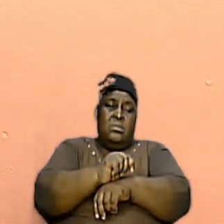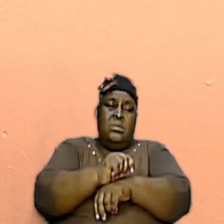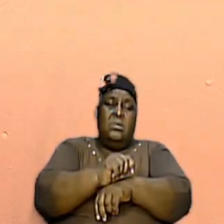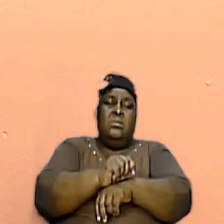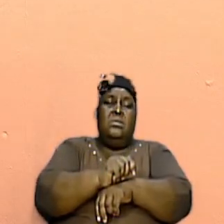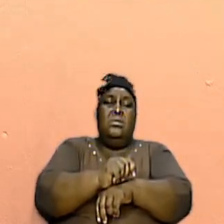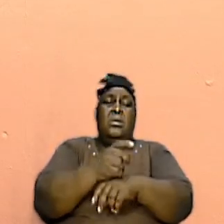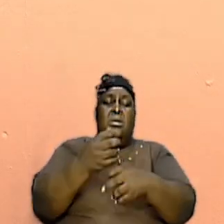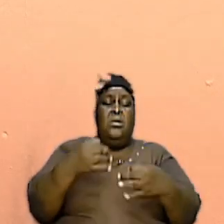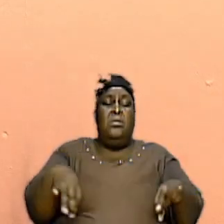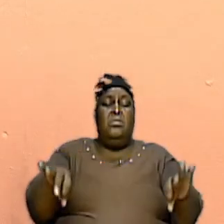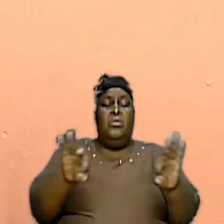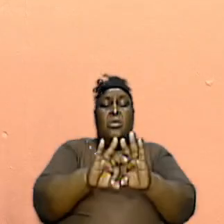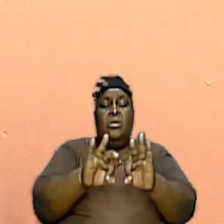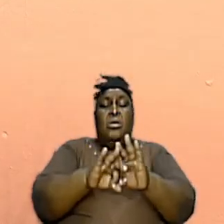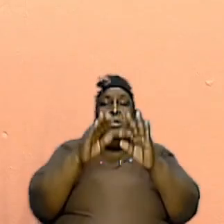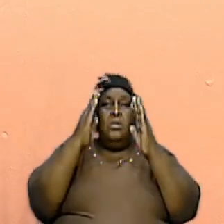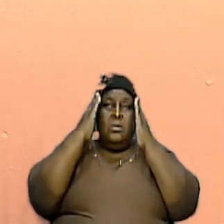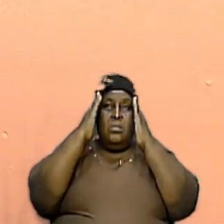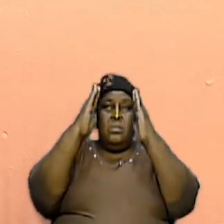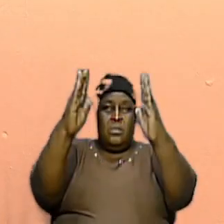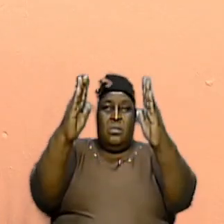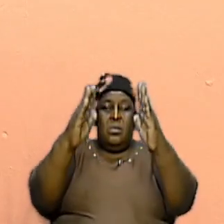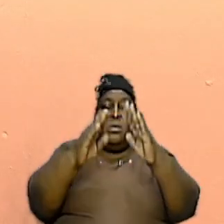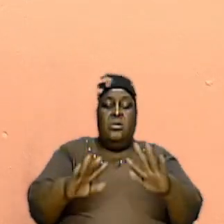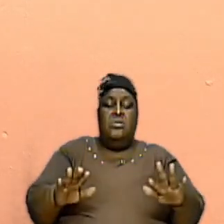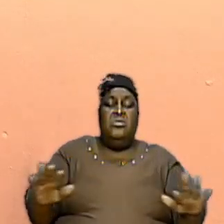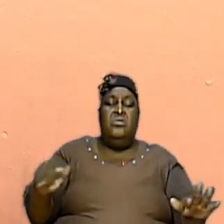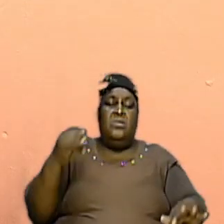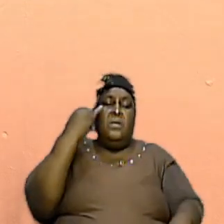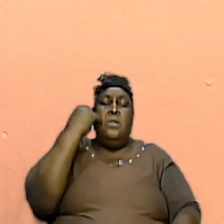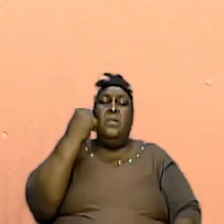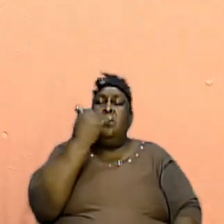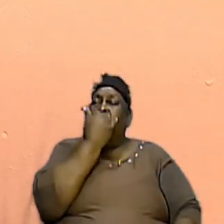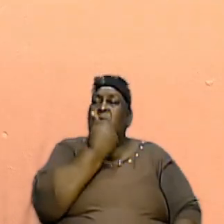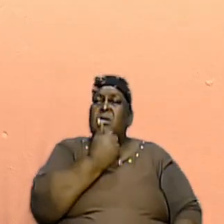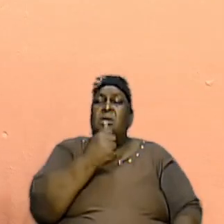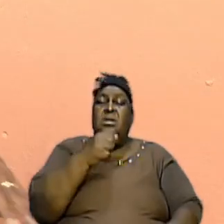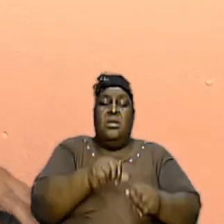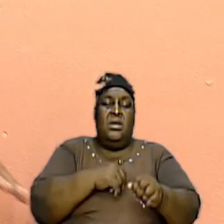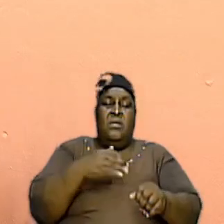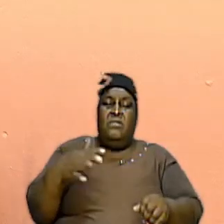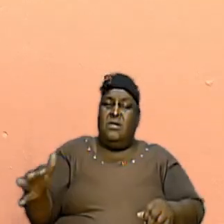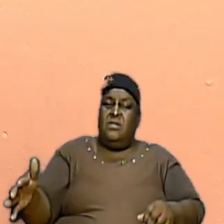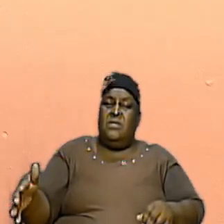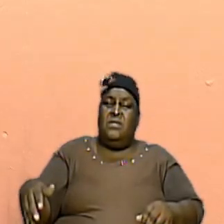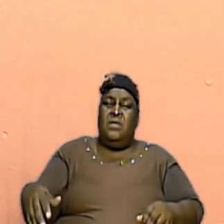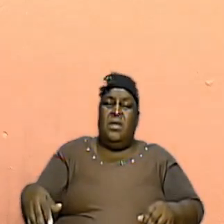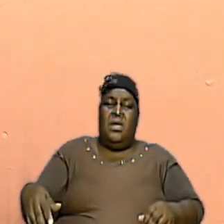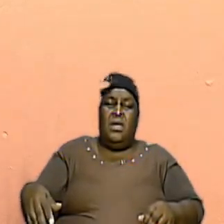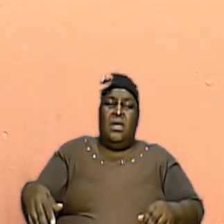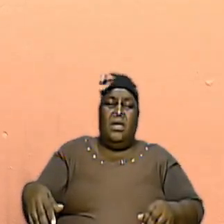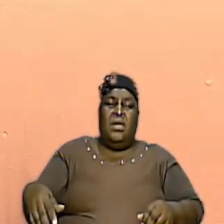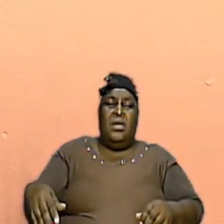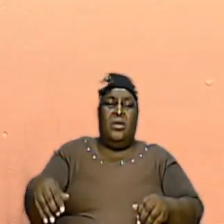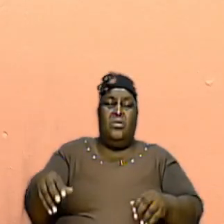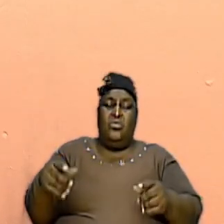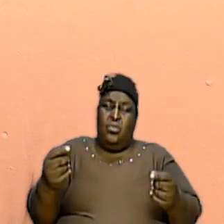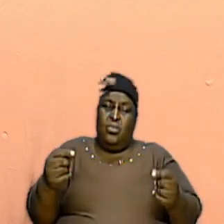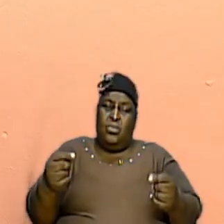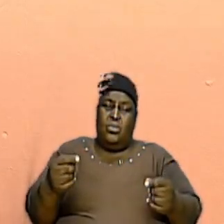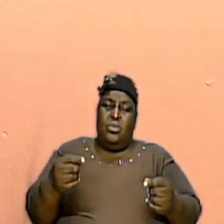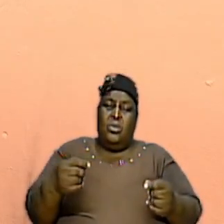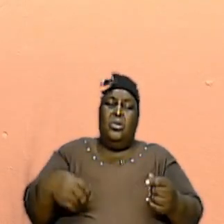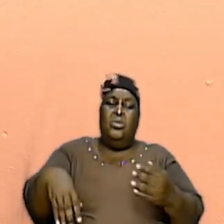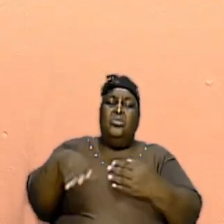central focus of the children of Israel, and everything that they did revolved around it. And so